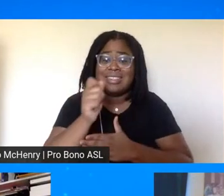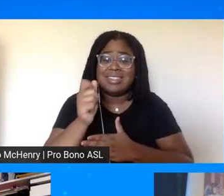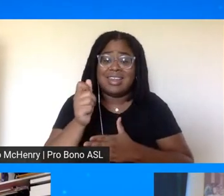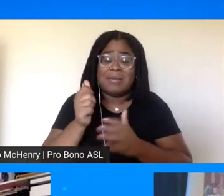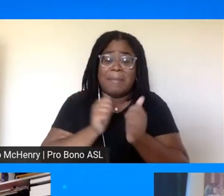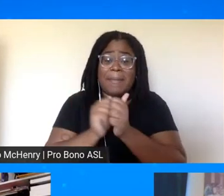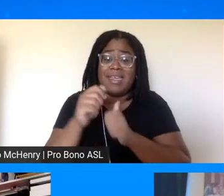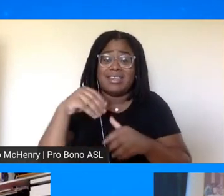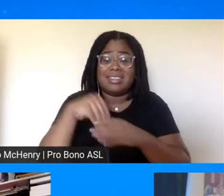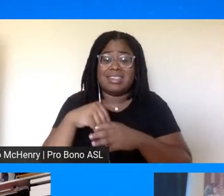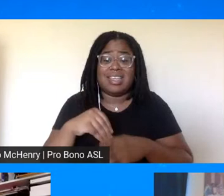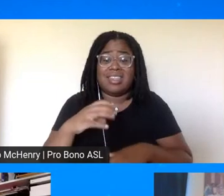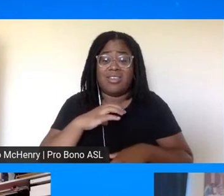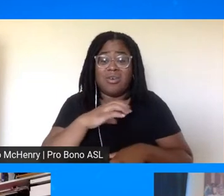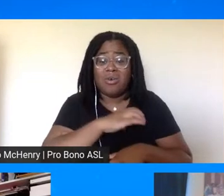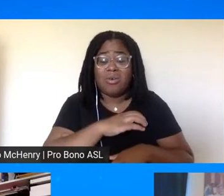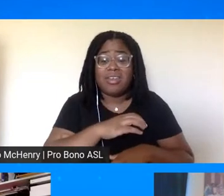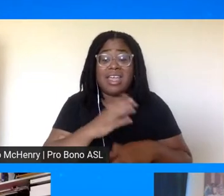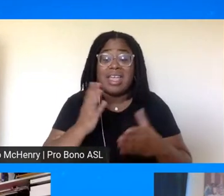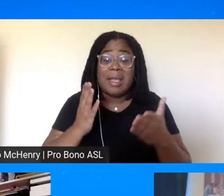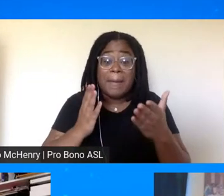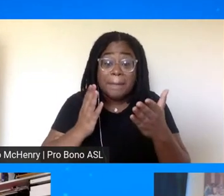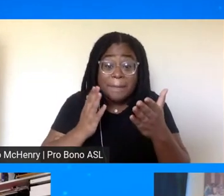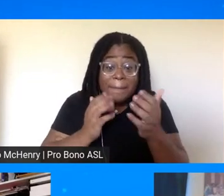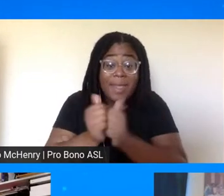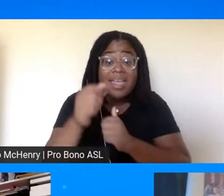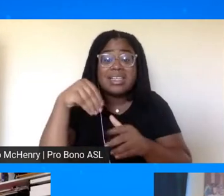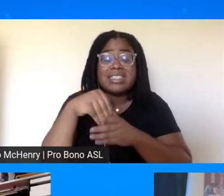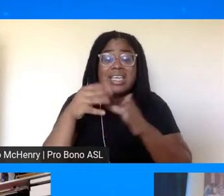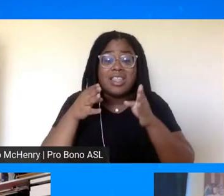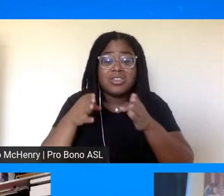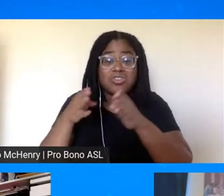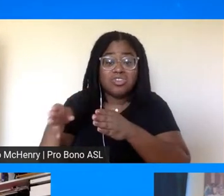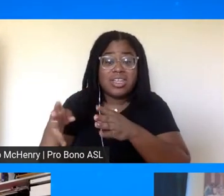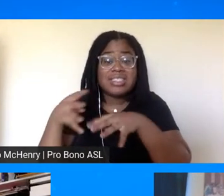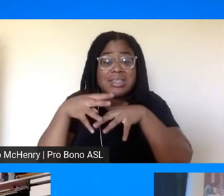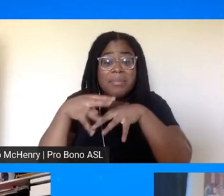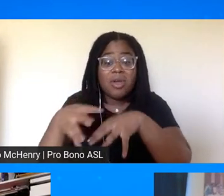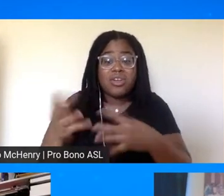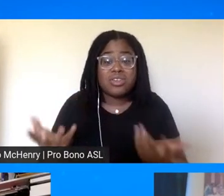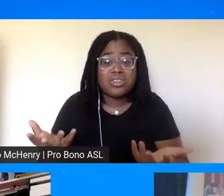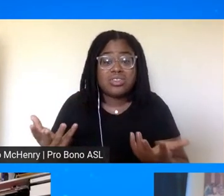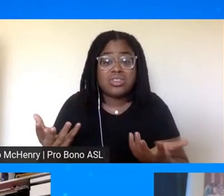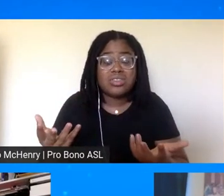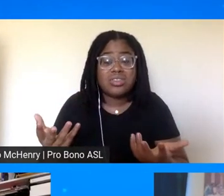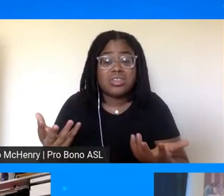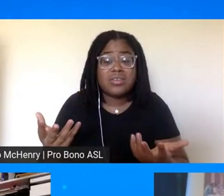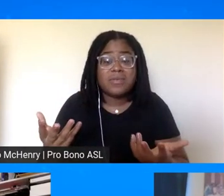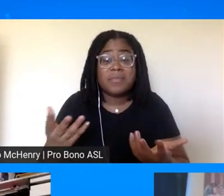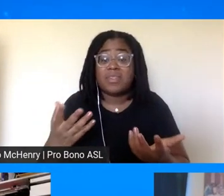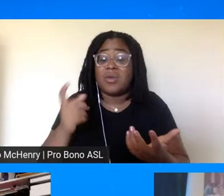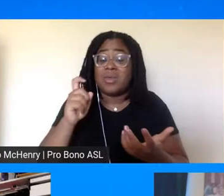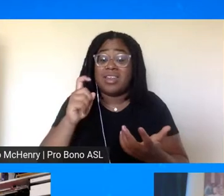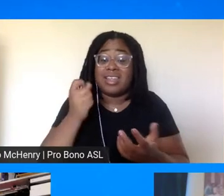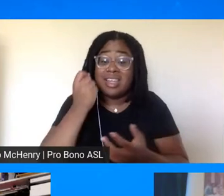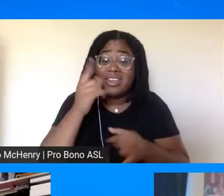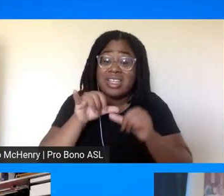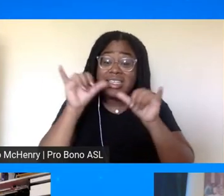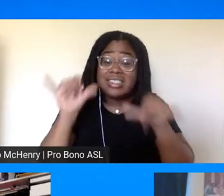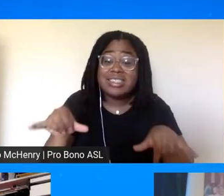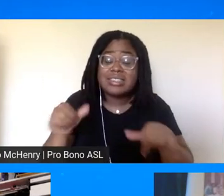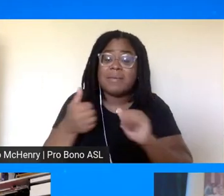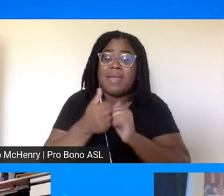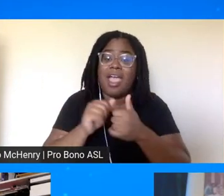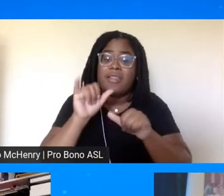King says in his autobiography, it was passed in the streets. So therefore we have to understand the system and understand how the system works